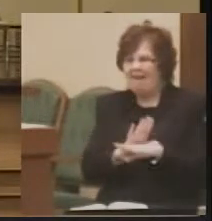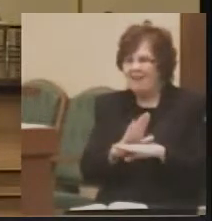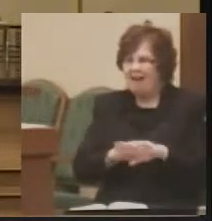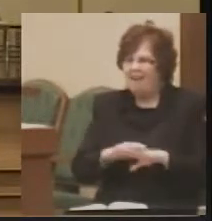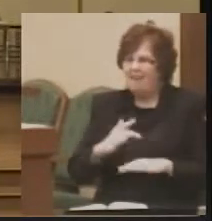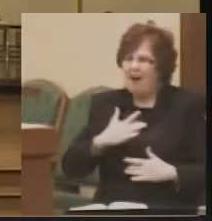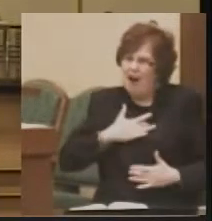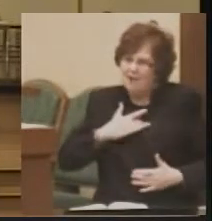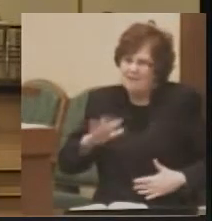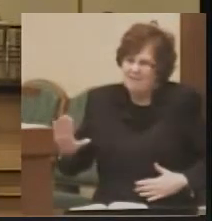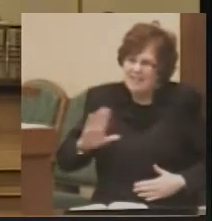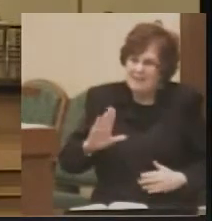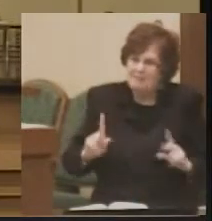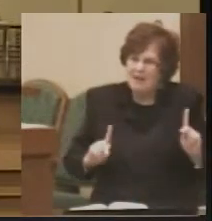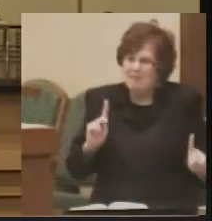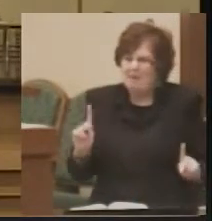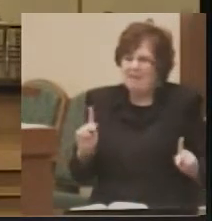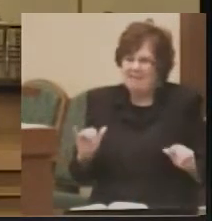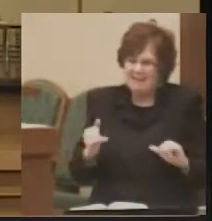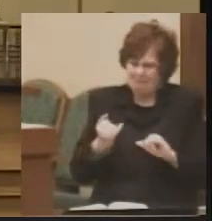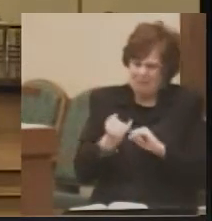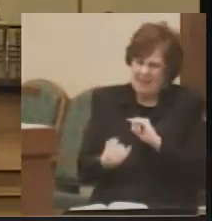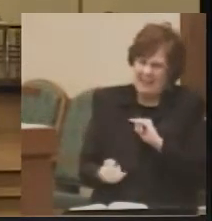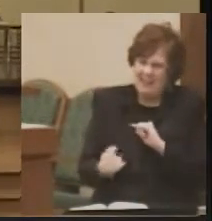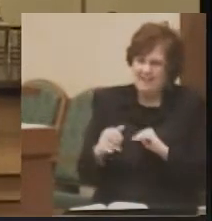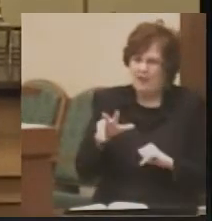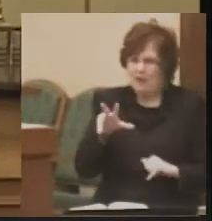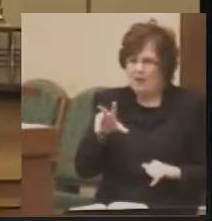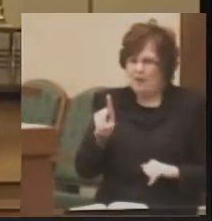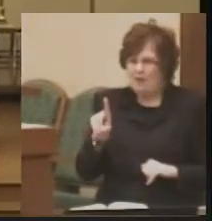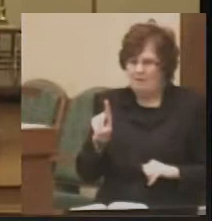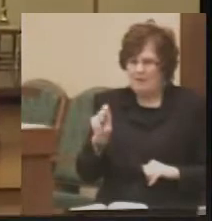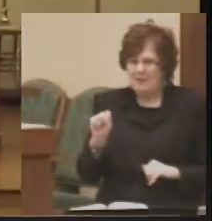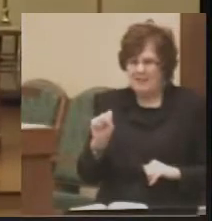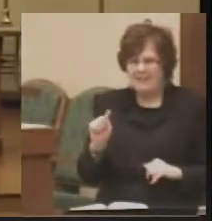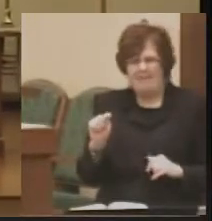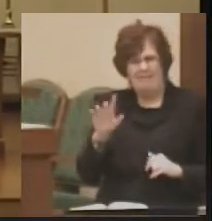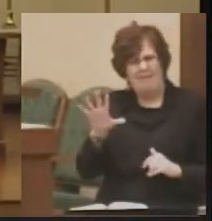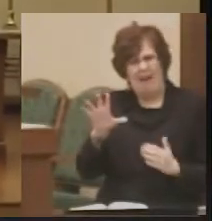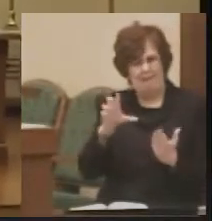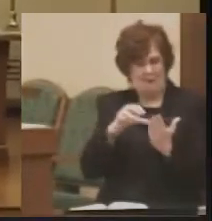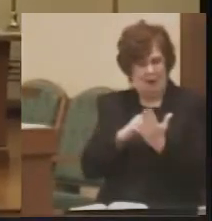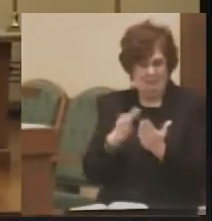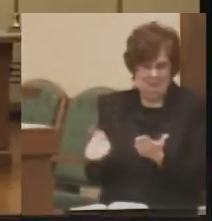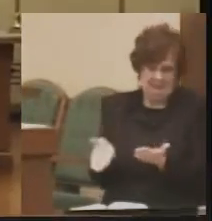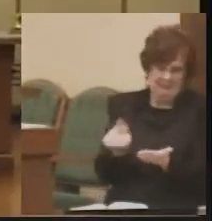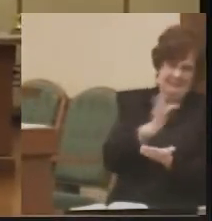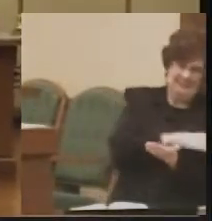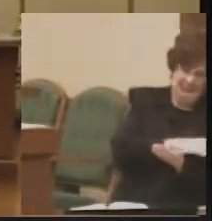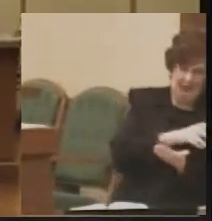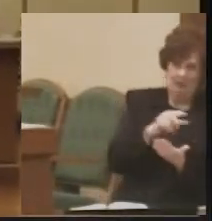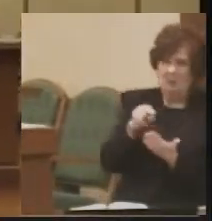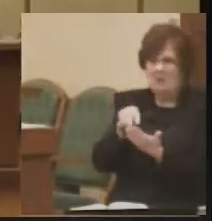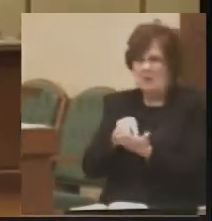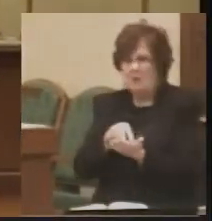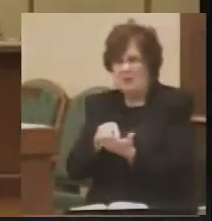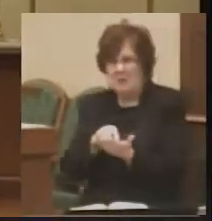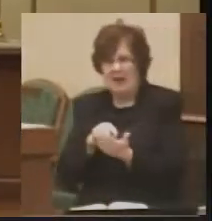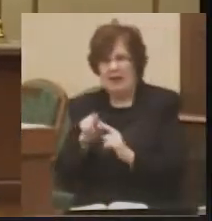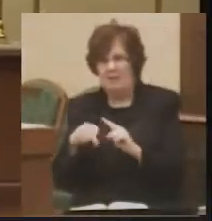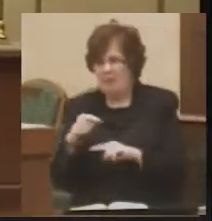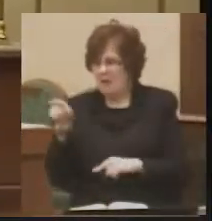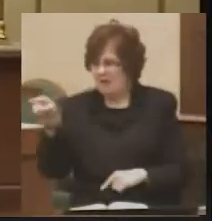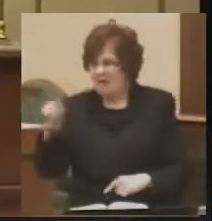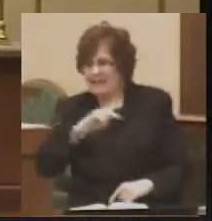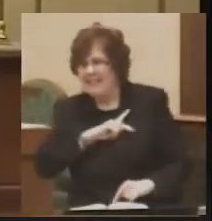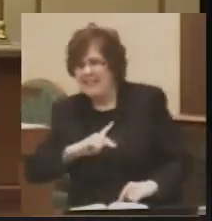people. That comes from the last part. The 31st chapter. Five full chapters before what we read today of Jehoiakim.